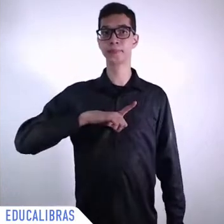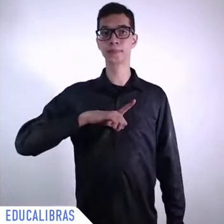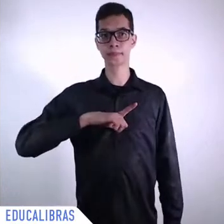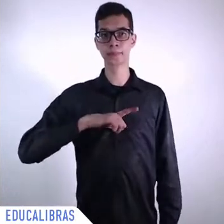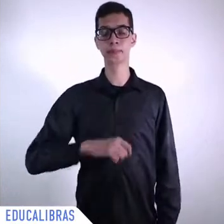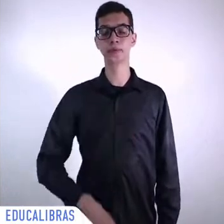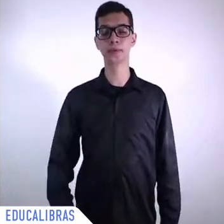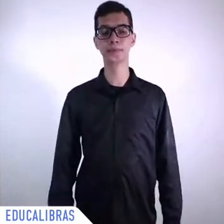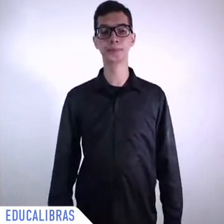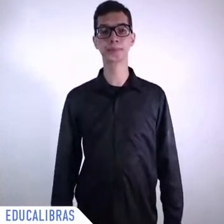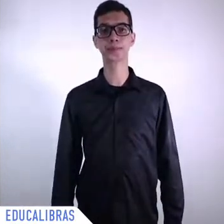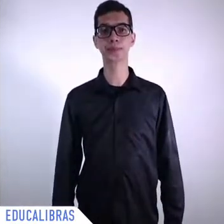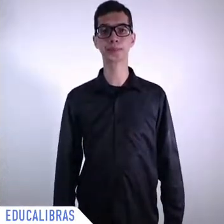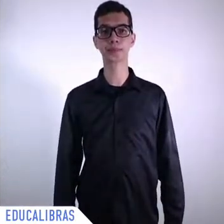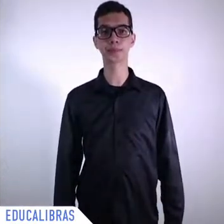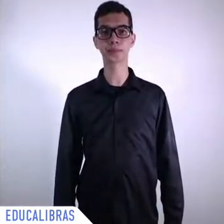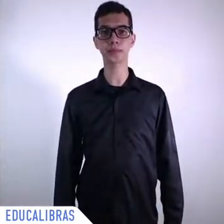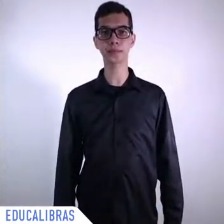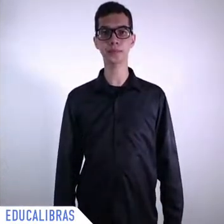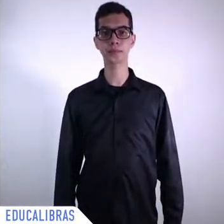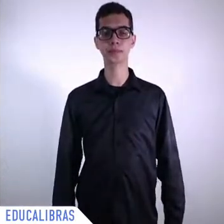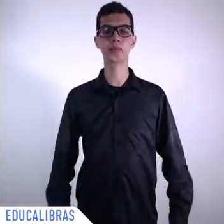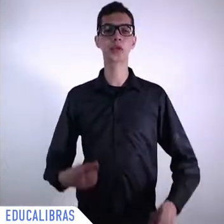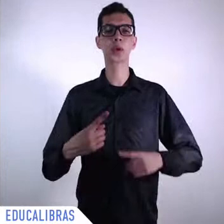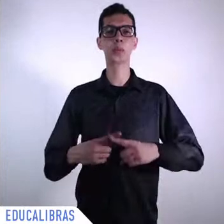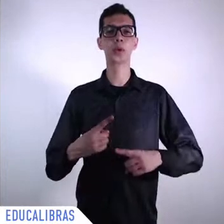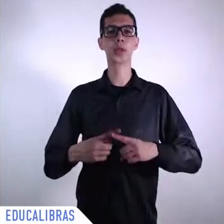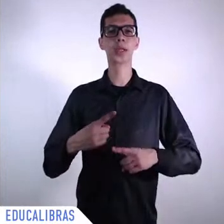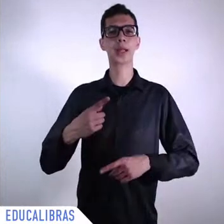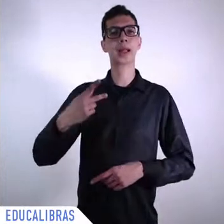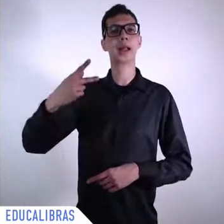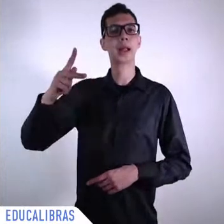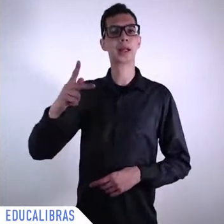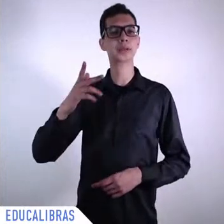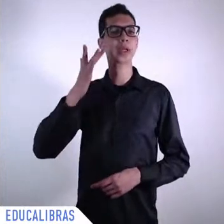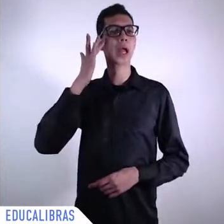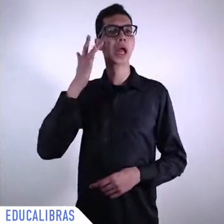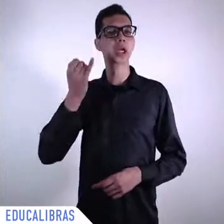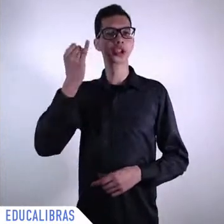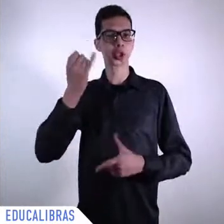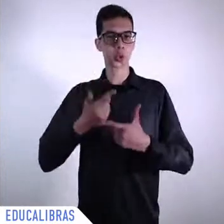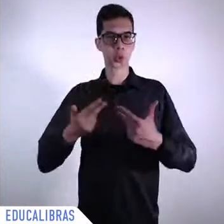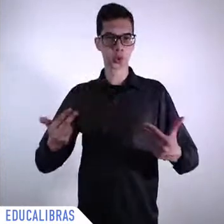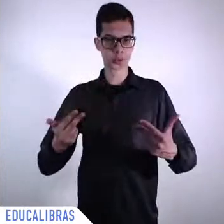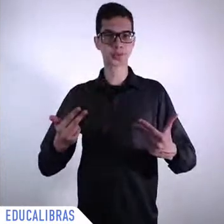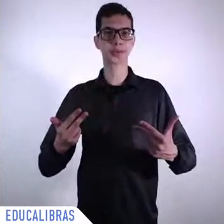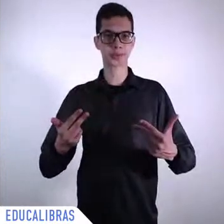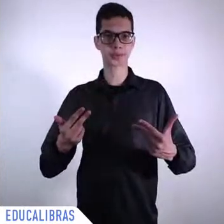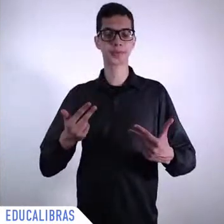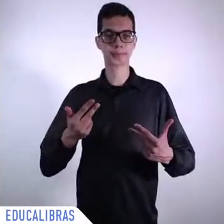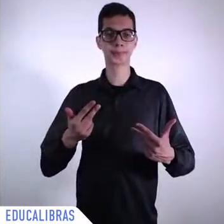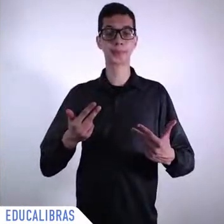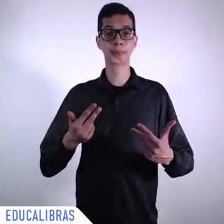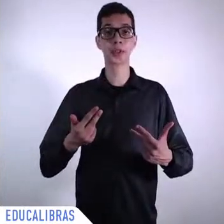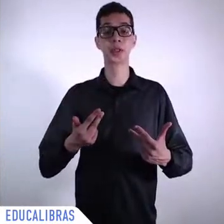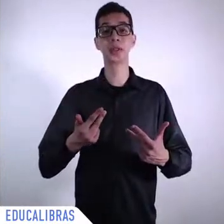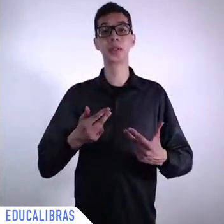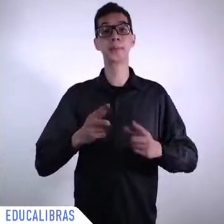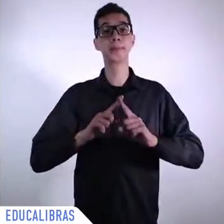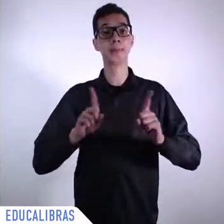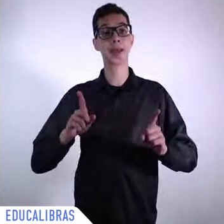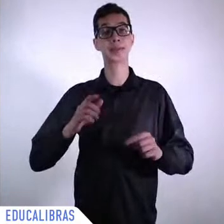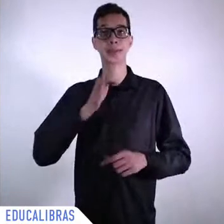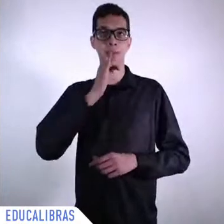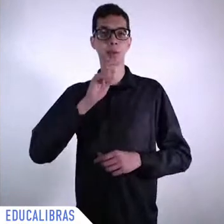which, after all, is private gain. But anyway, I see that. And, of course, I just have to mention the initiative by Pope